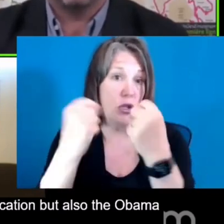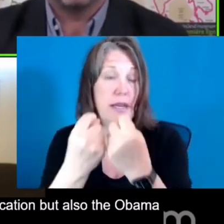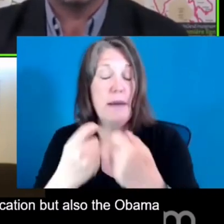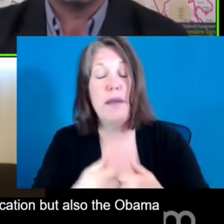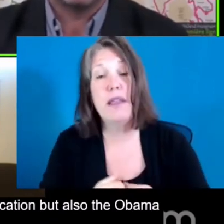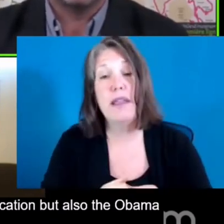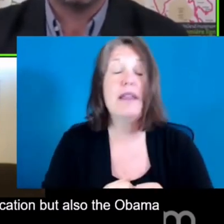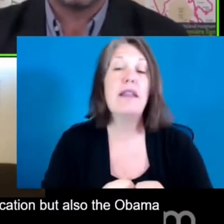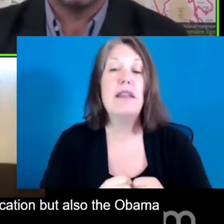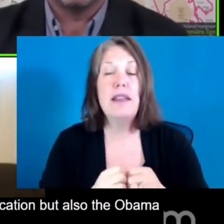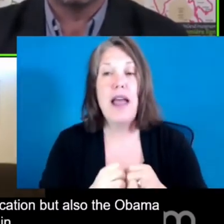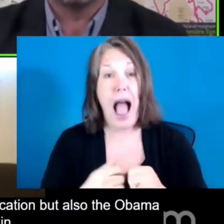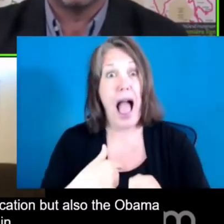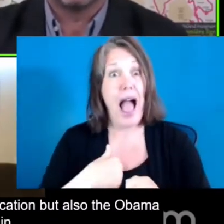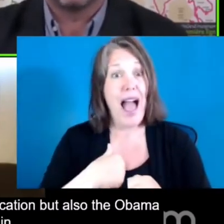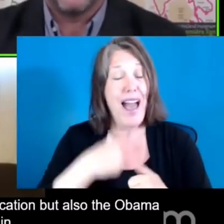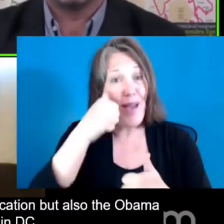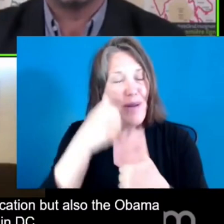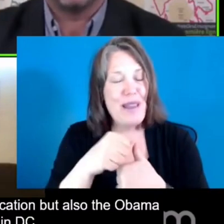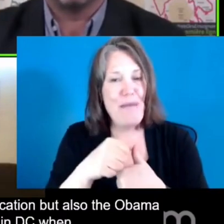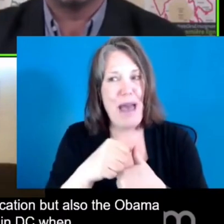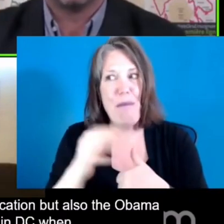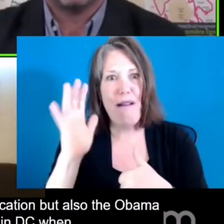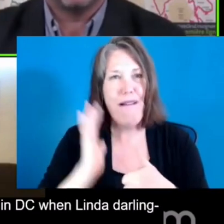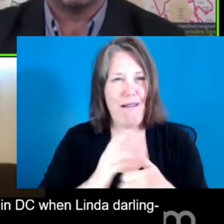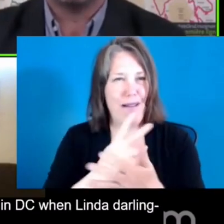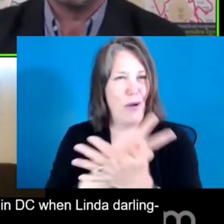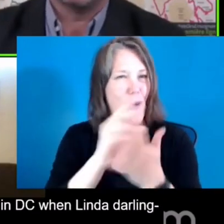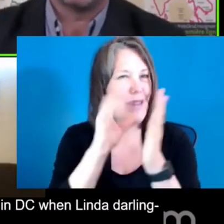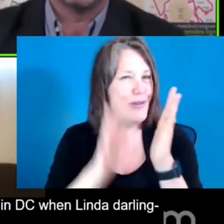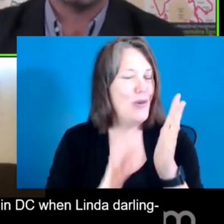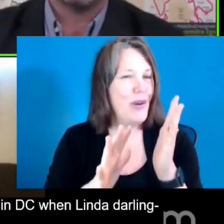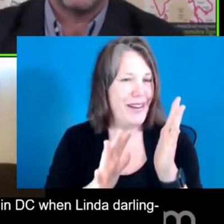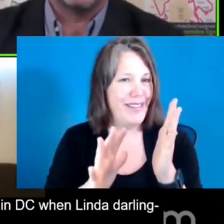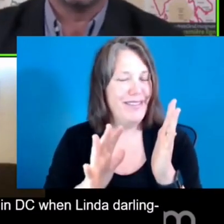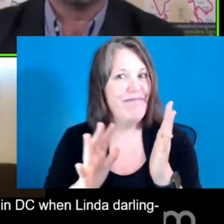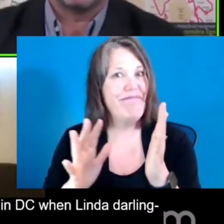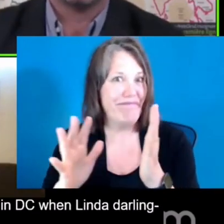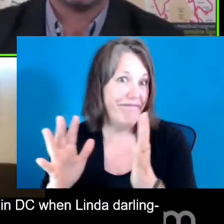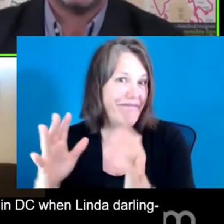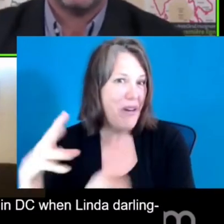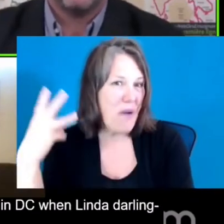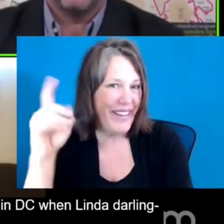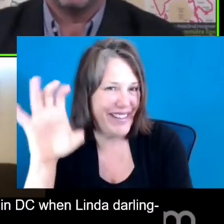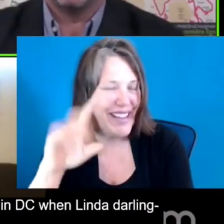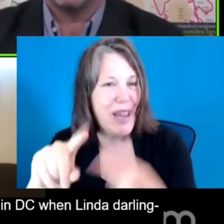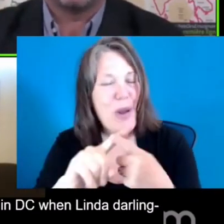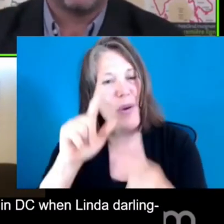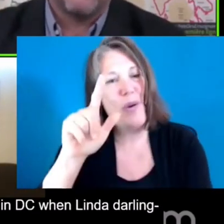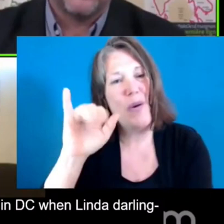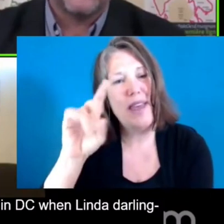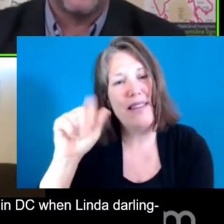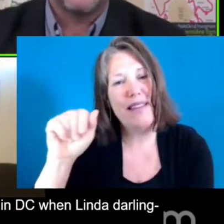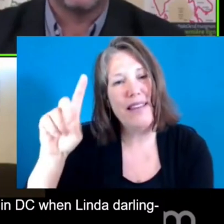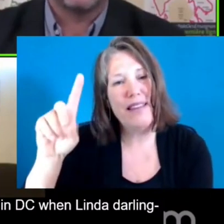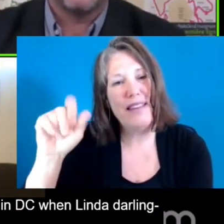in DC when Linda Darling-Hammond gave the Brown Lecture for AERA. I